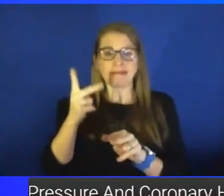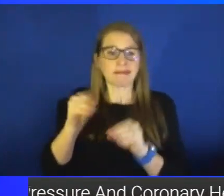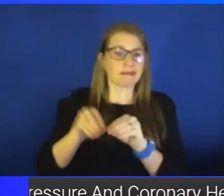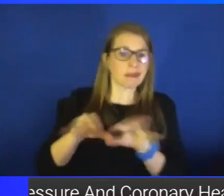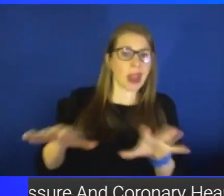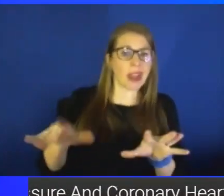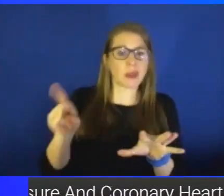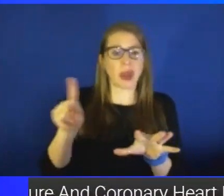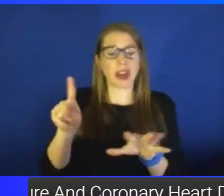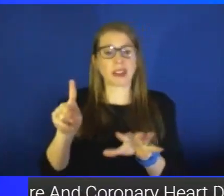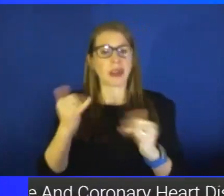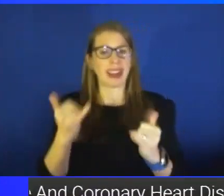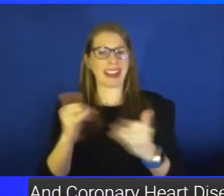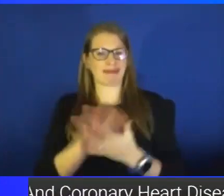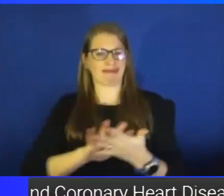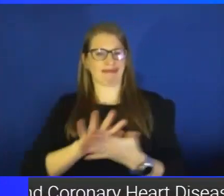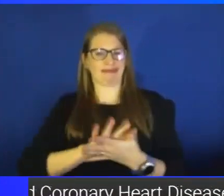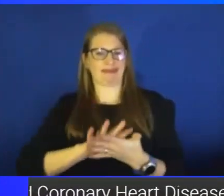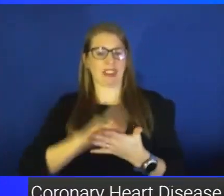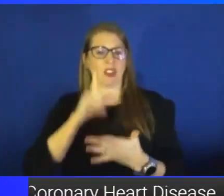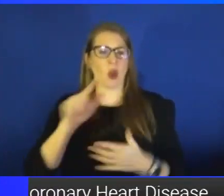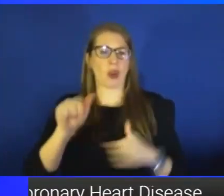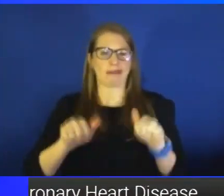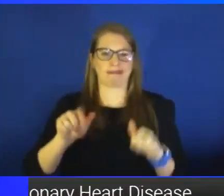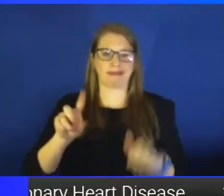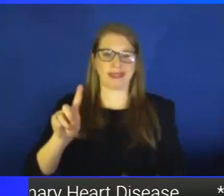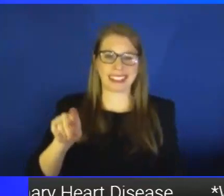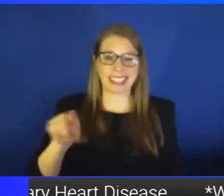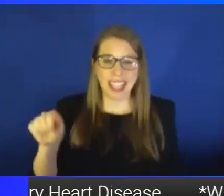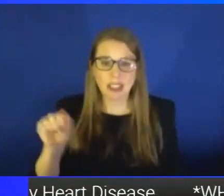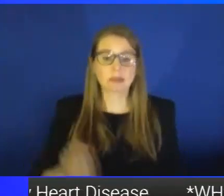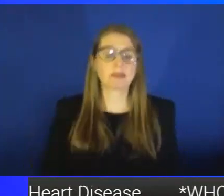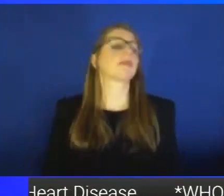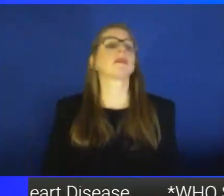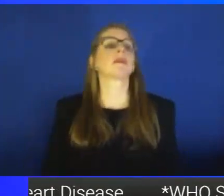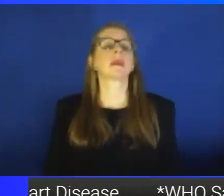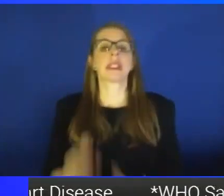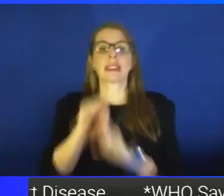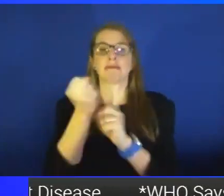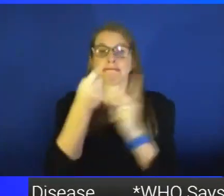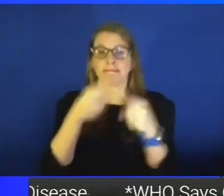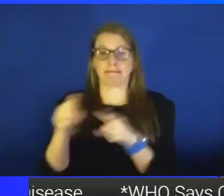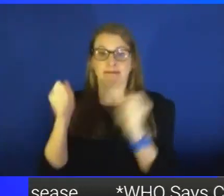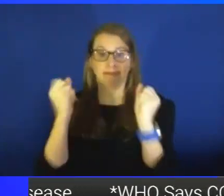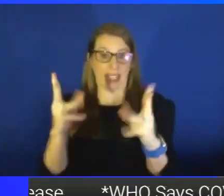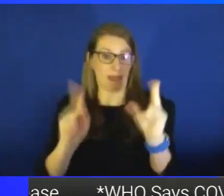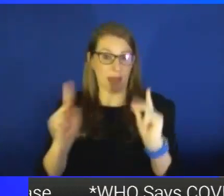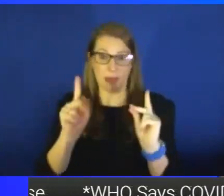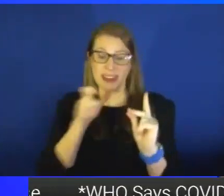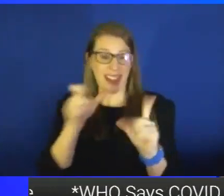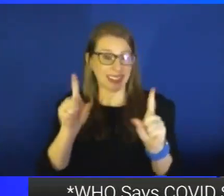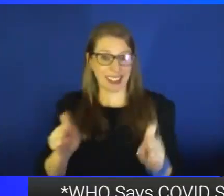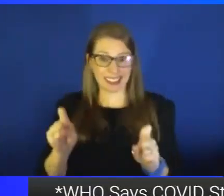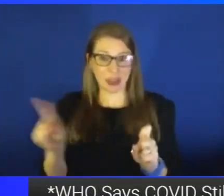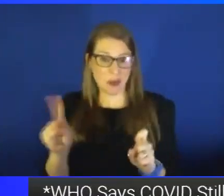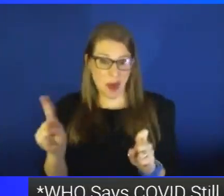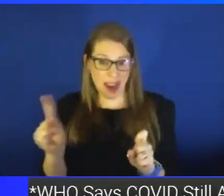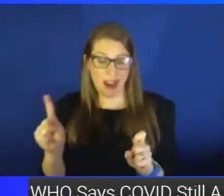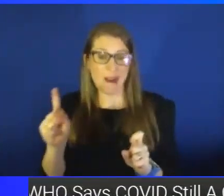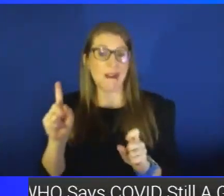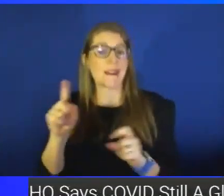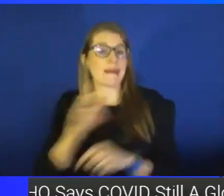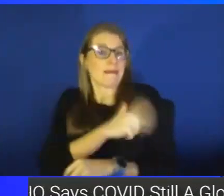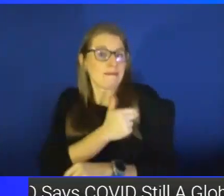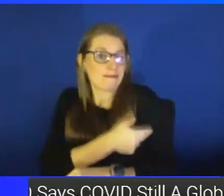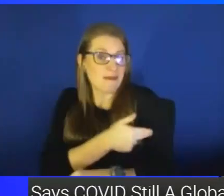murky time for data. We have a situation where, as you pointed out, a lot of folks are not getting tested in a way that we can see they're